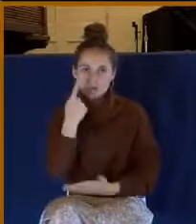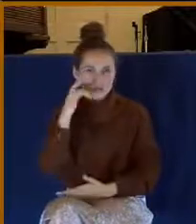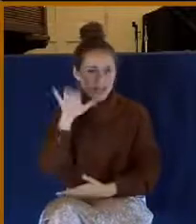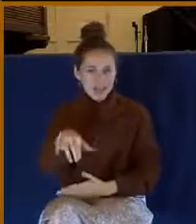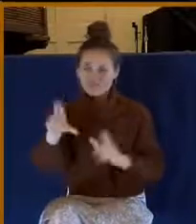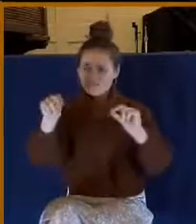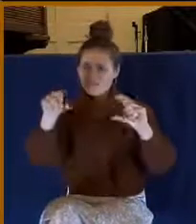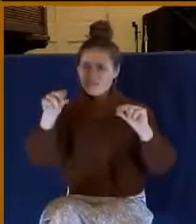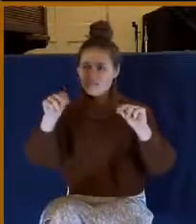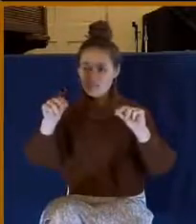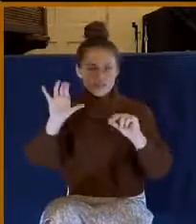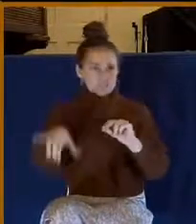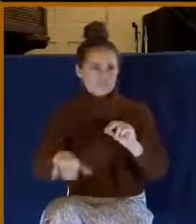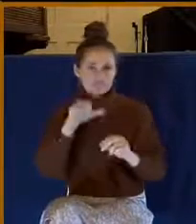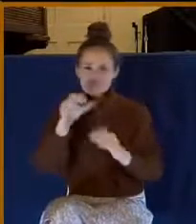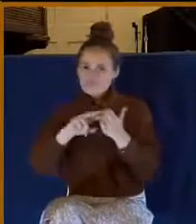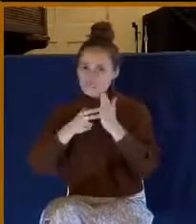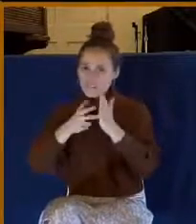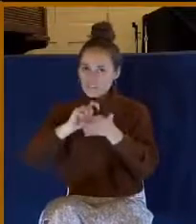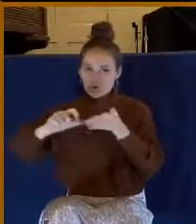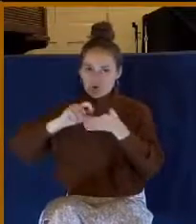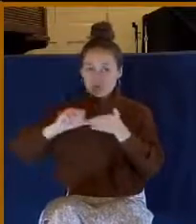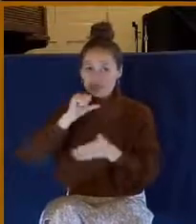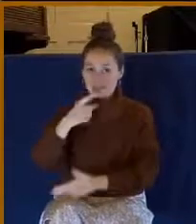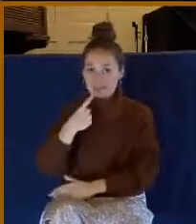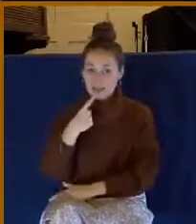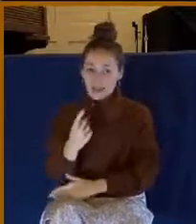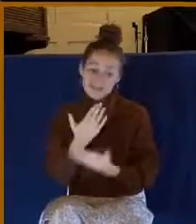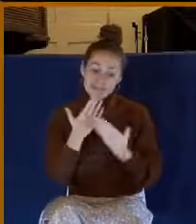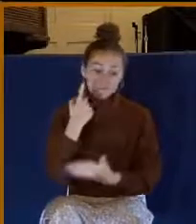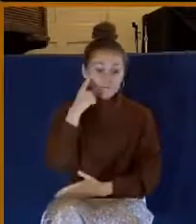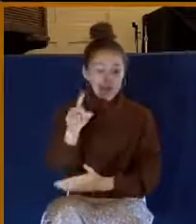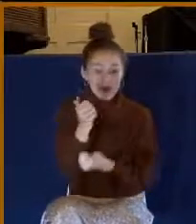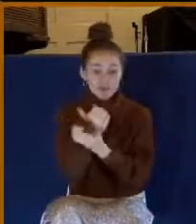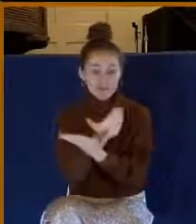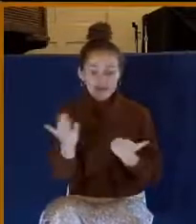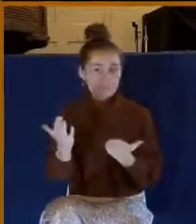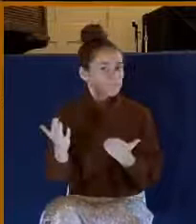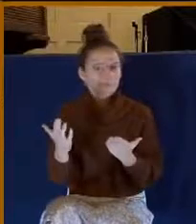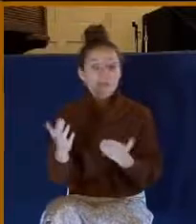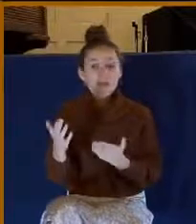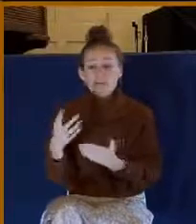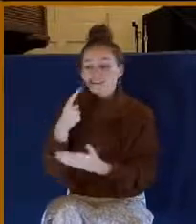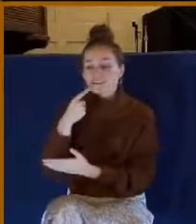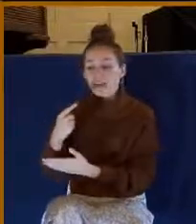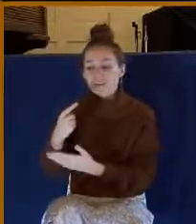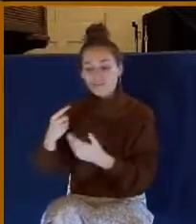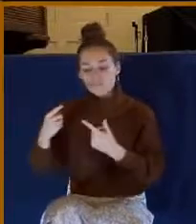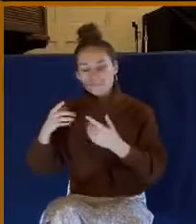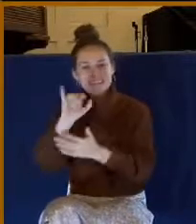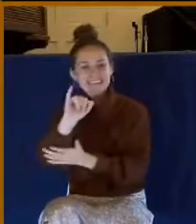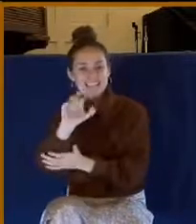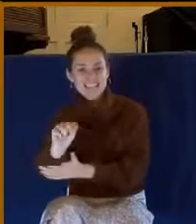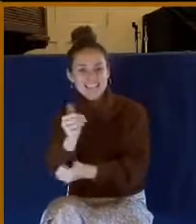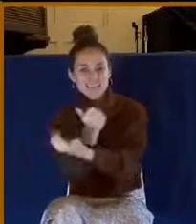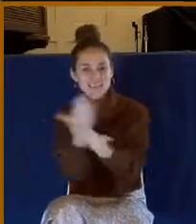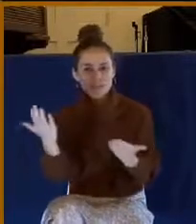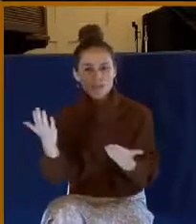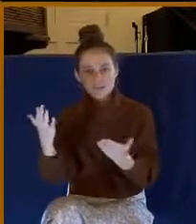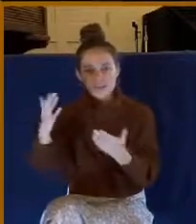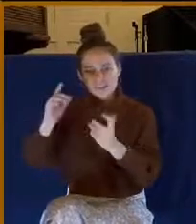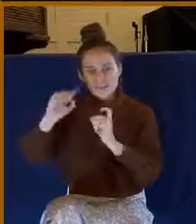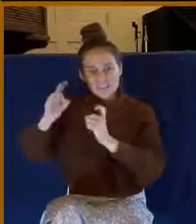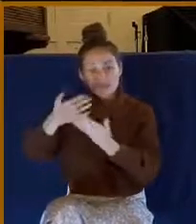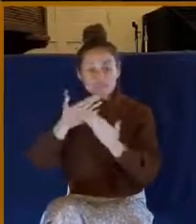That's not what it's saying here. It doesn't say for everything, give thanks. It says in everything, give thanks. You see, I'm